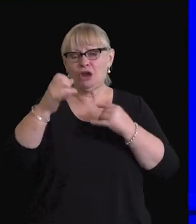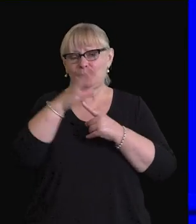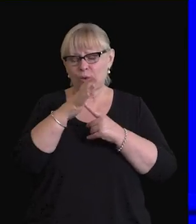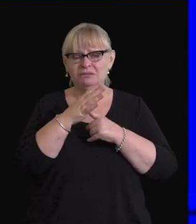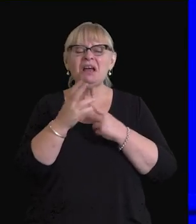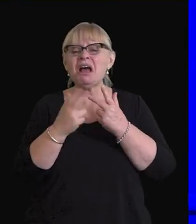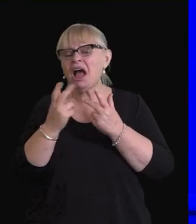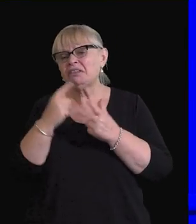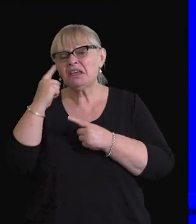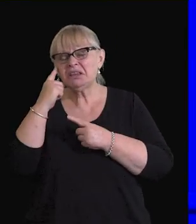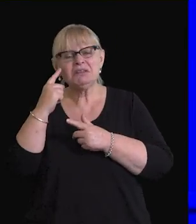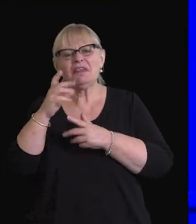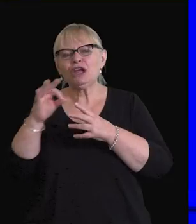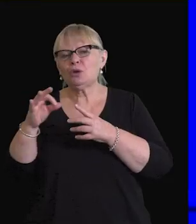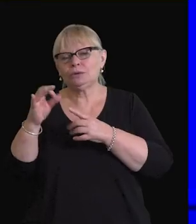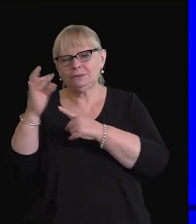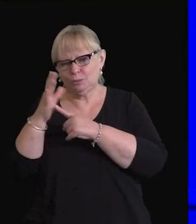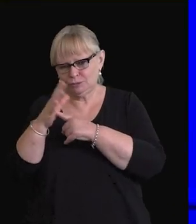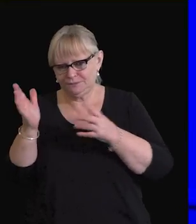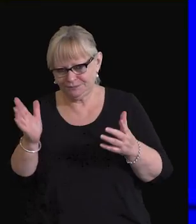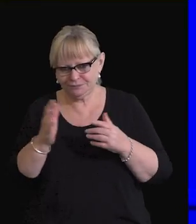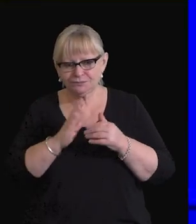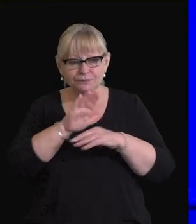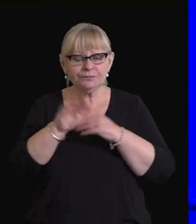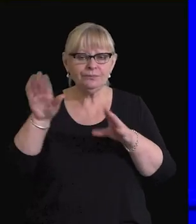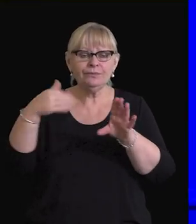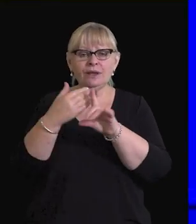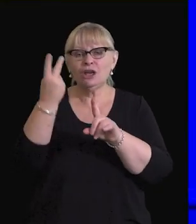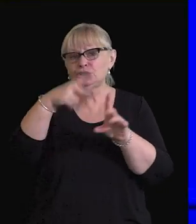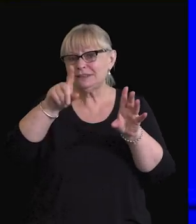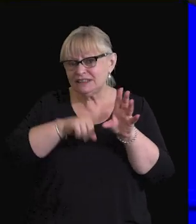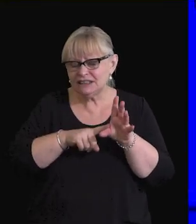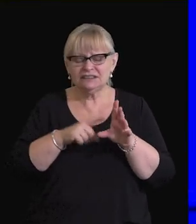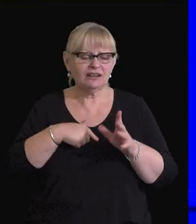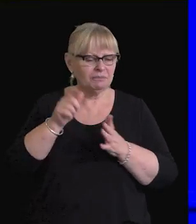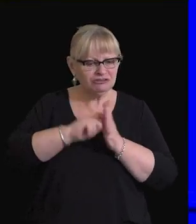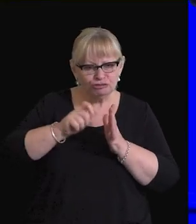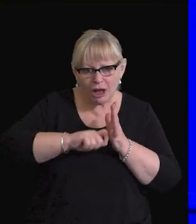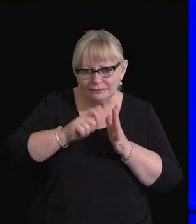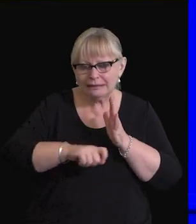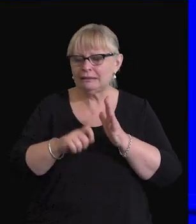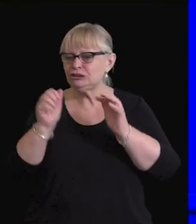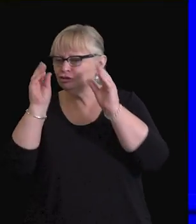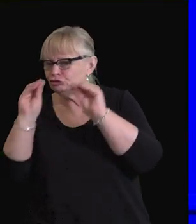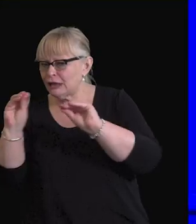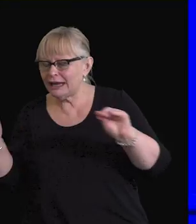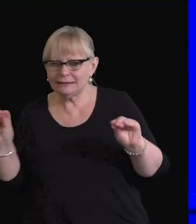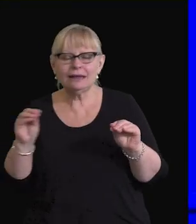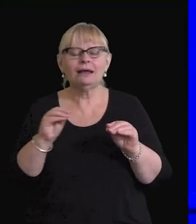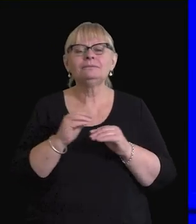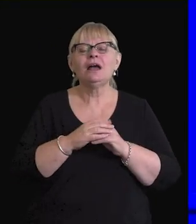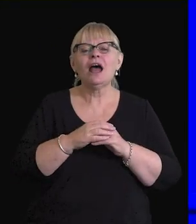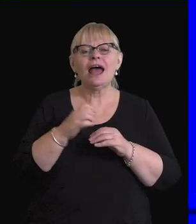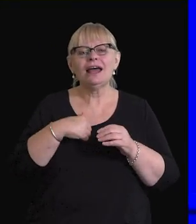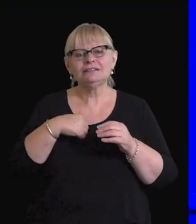Others, not so much. Over 20 years as a writer, trainer, and content strategist, I've realised that